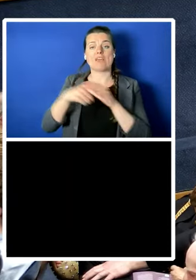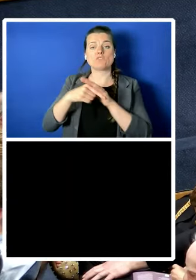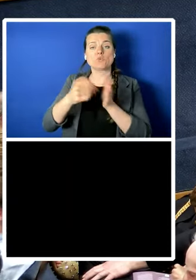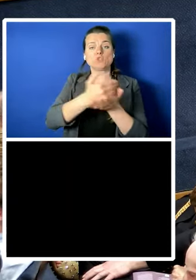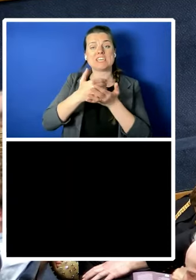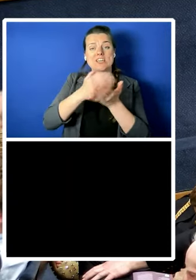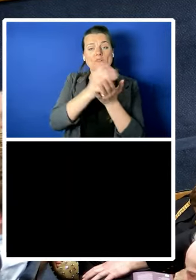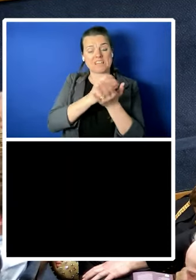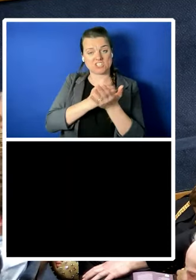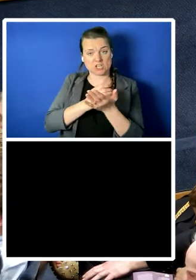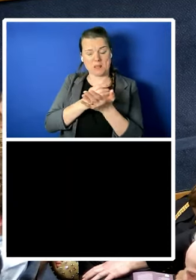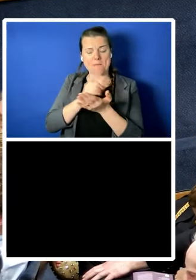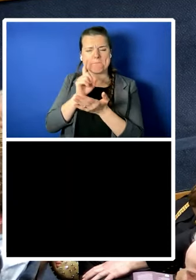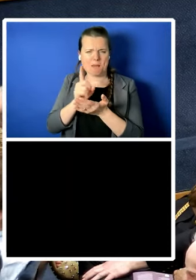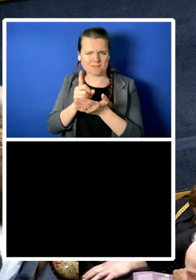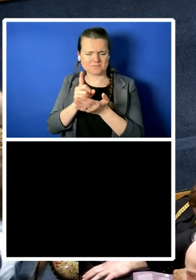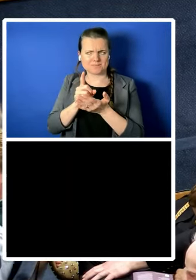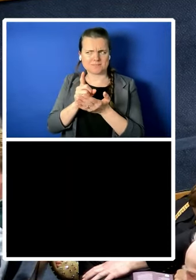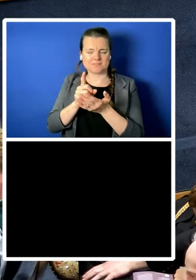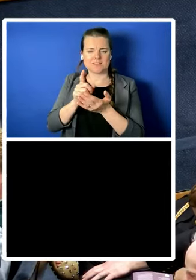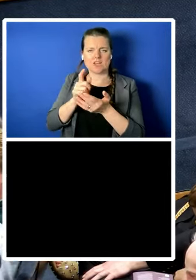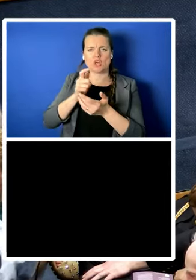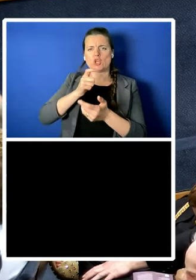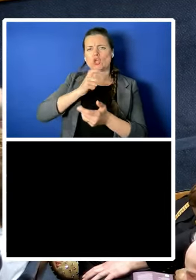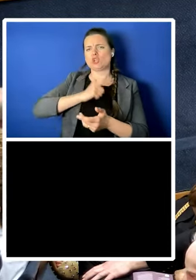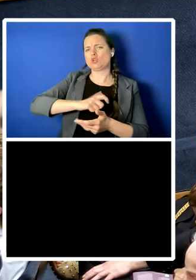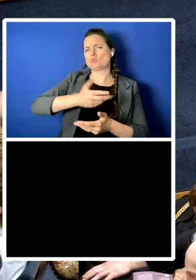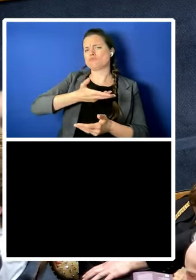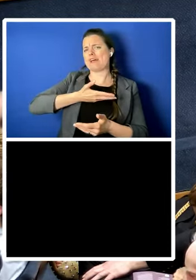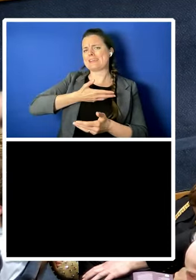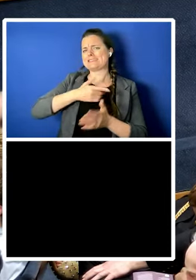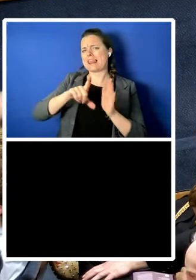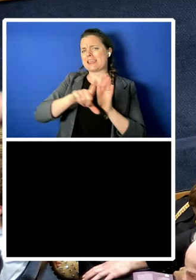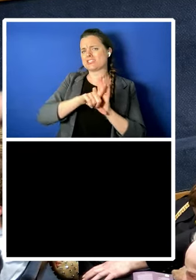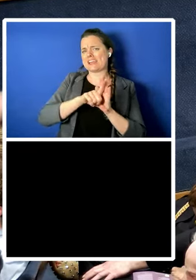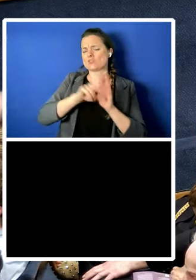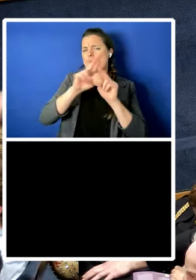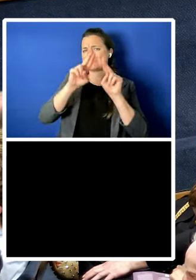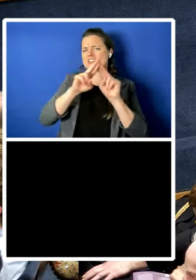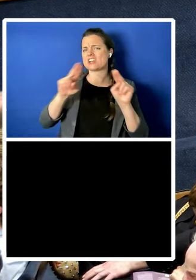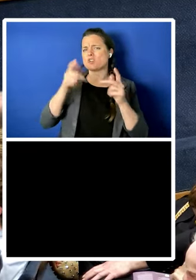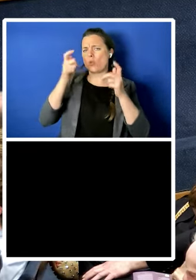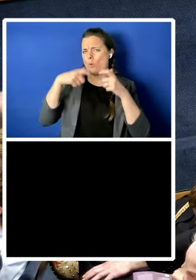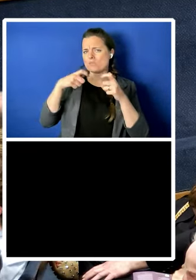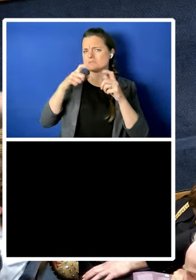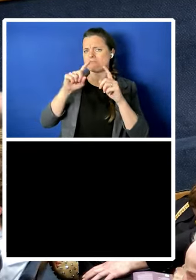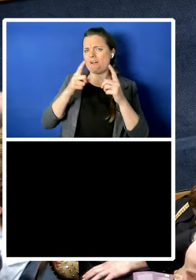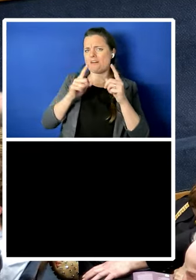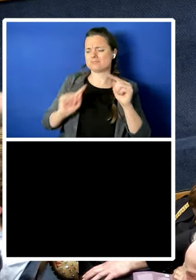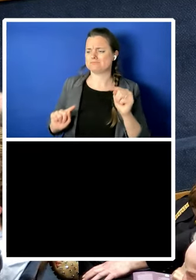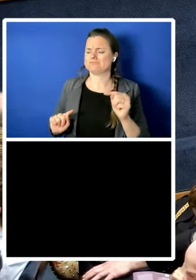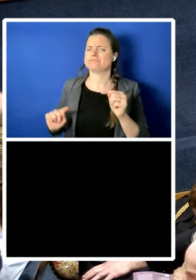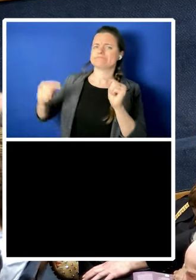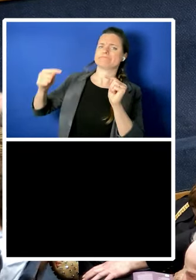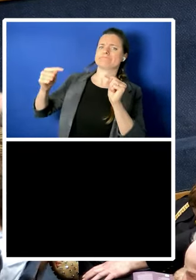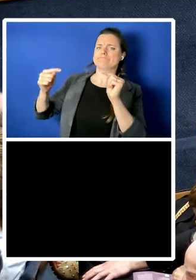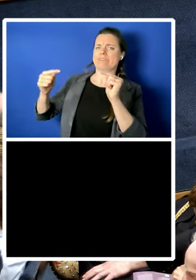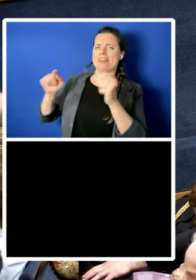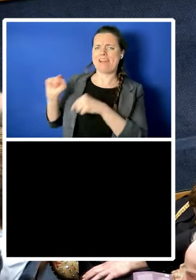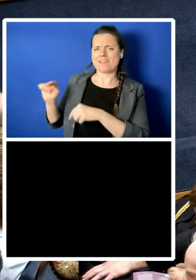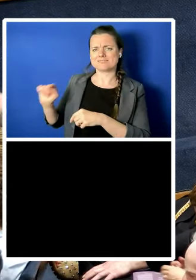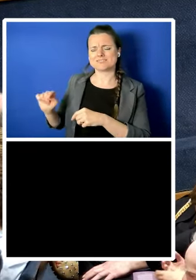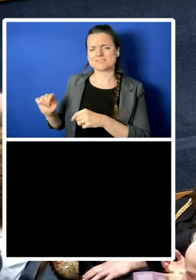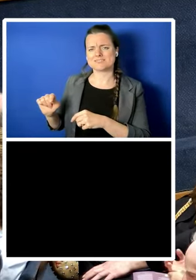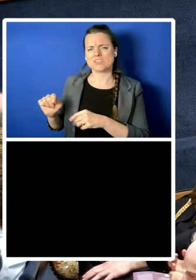the existing uh human rights uh legislation and international courts have been able to action on that uh do you believe that some